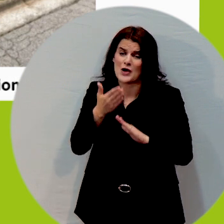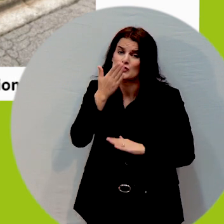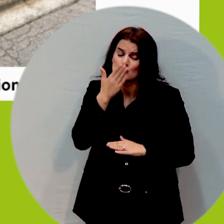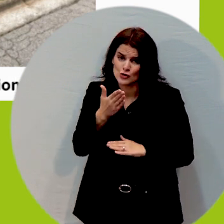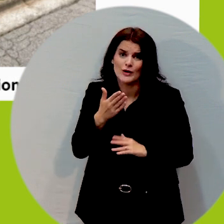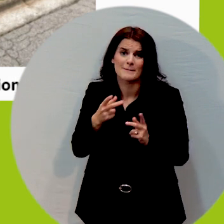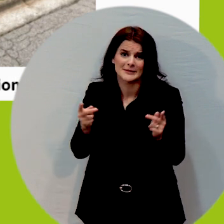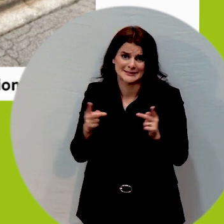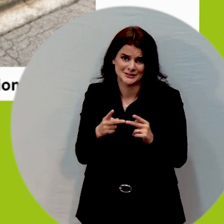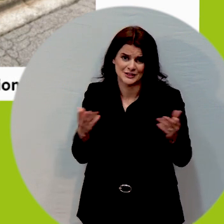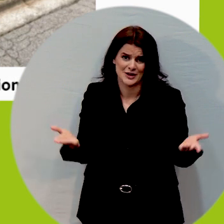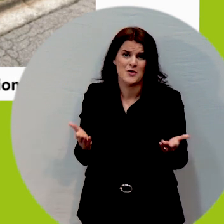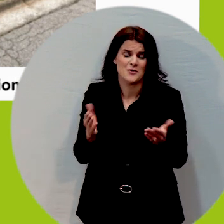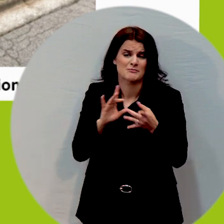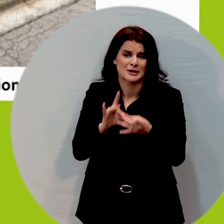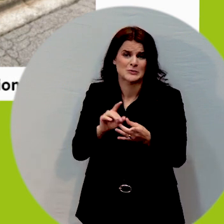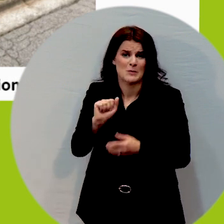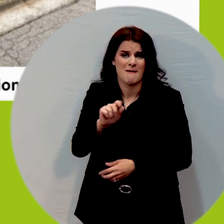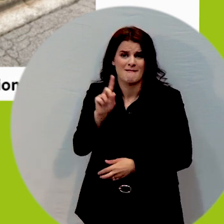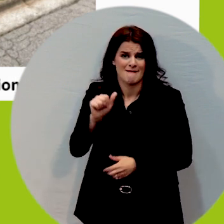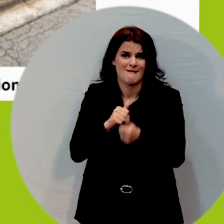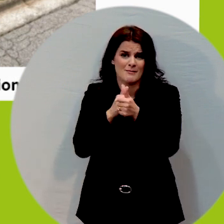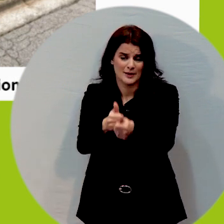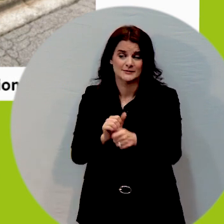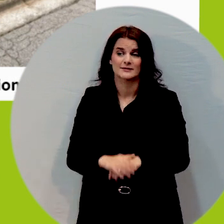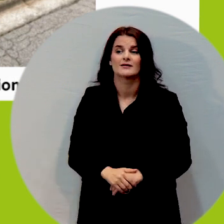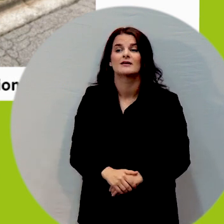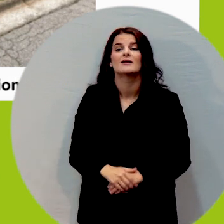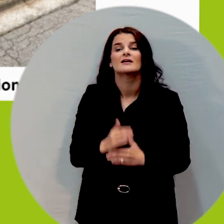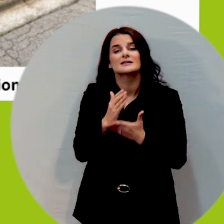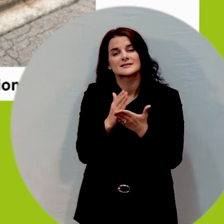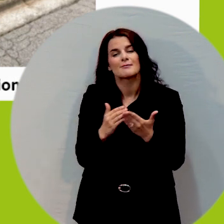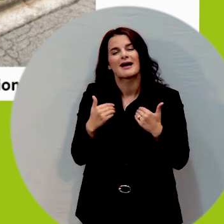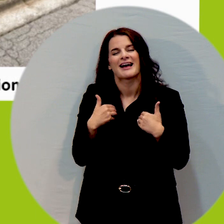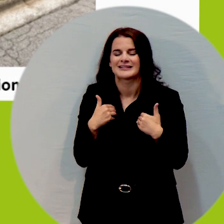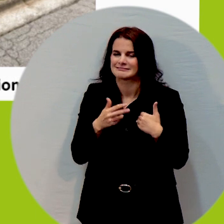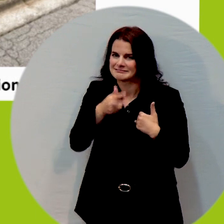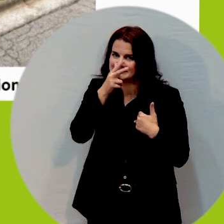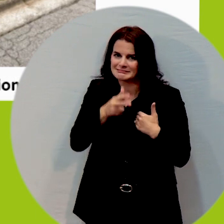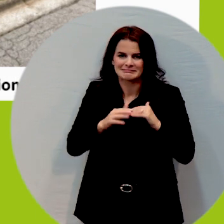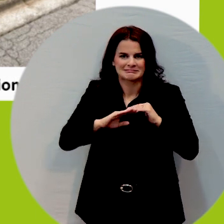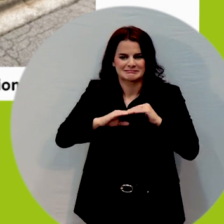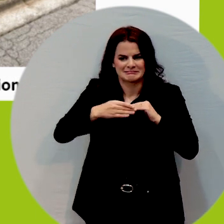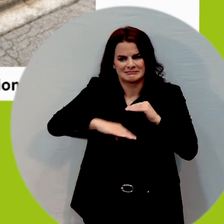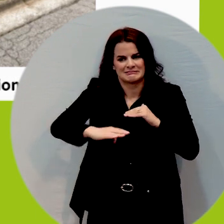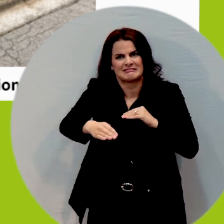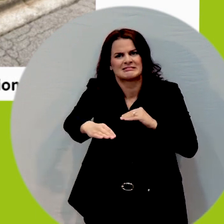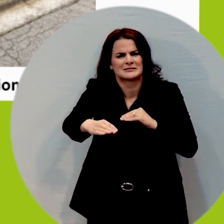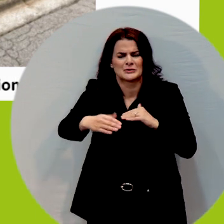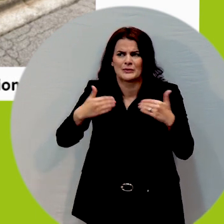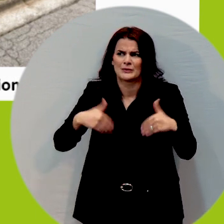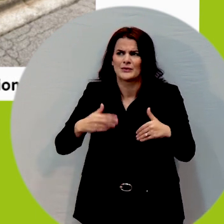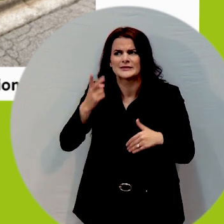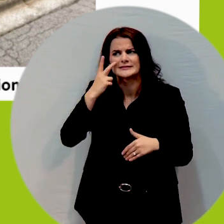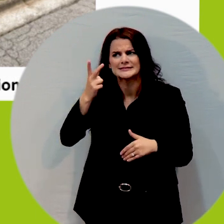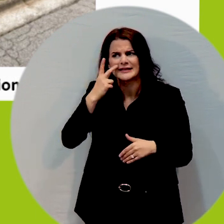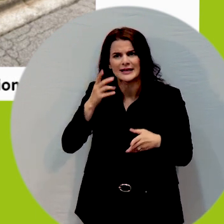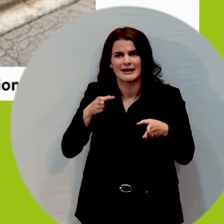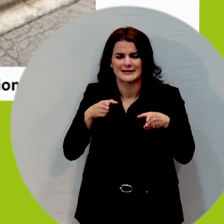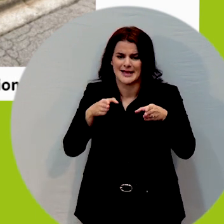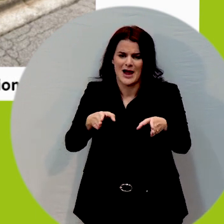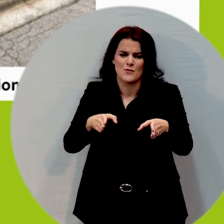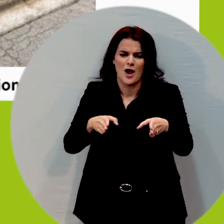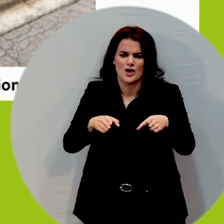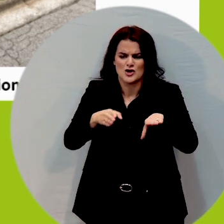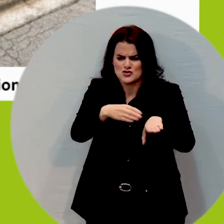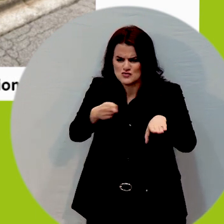Some of the areas here we had some poor surface conditions we illustrate that on the bottom right hand side of the slide here we see a sidewalk panel that's cracked